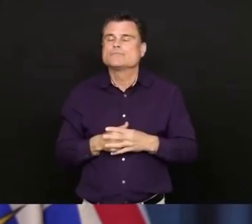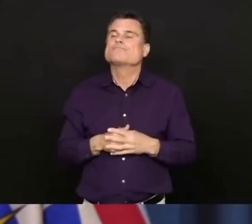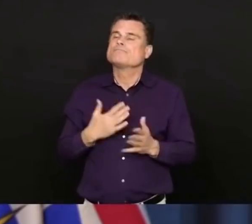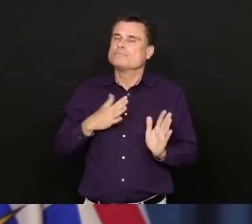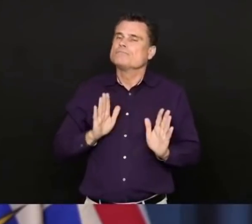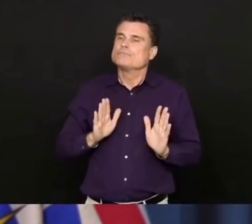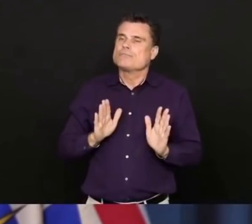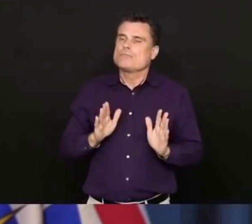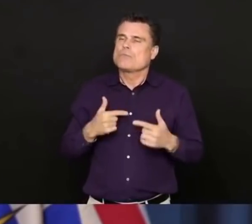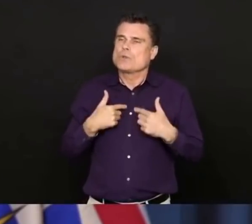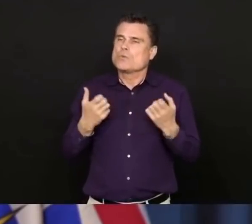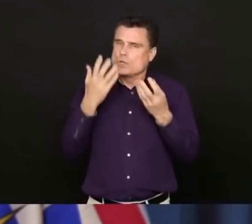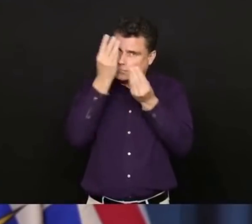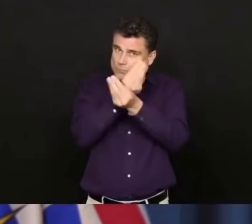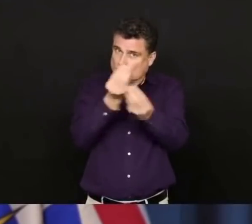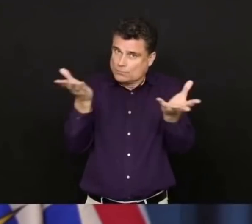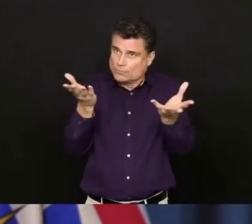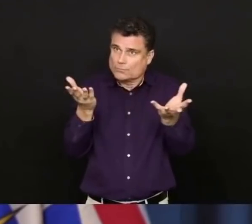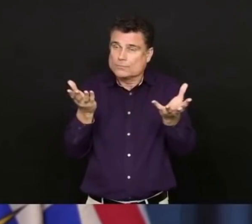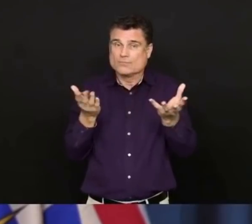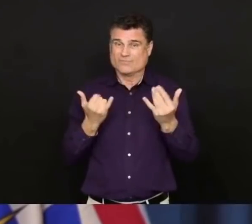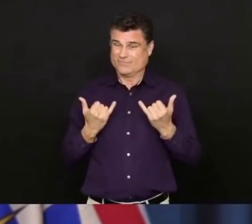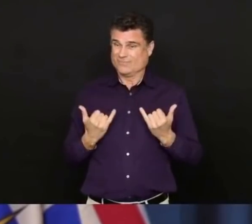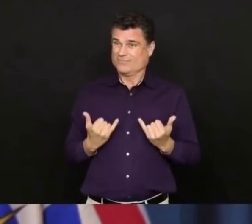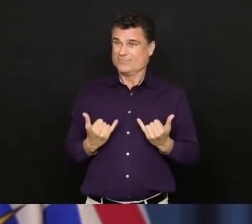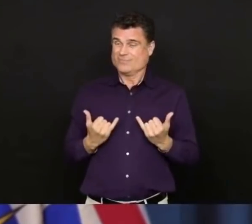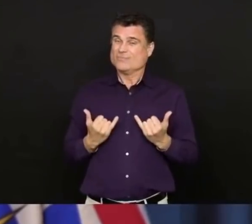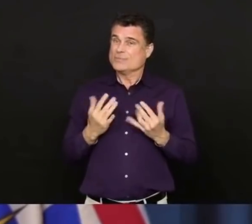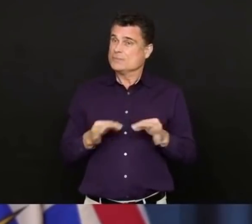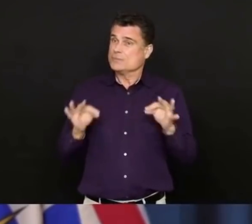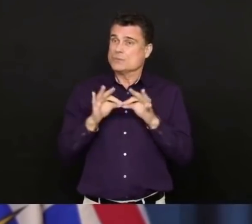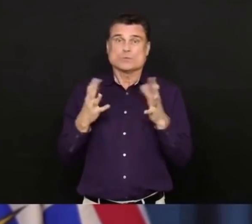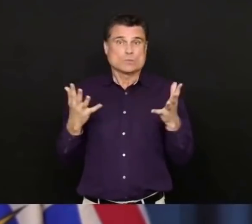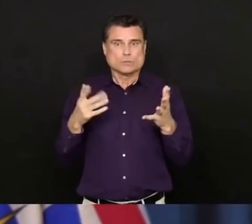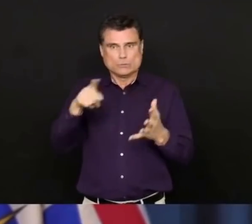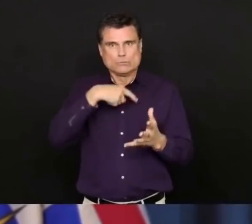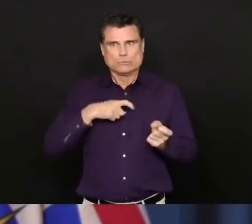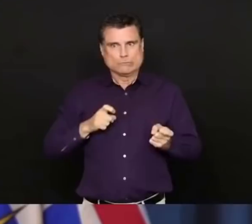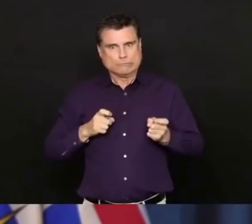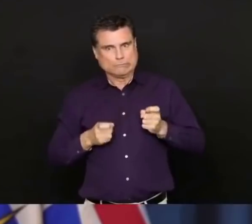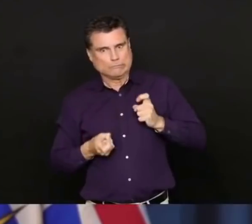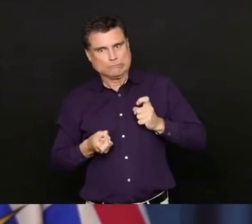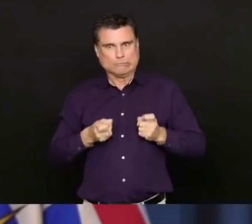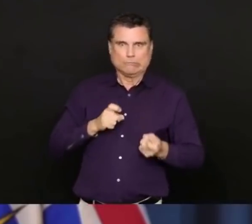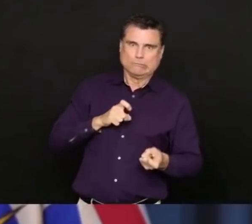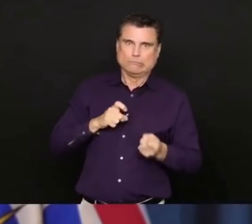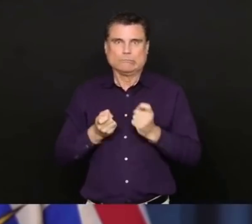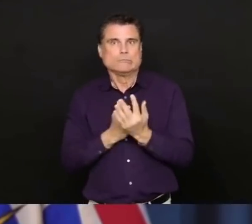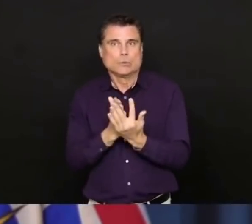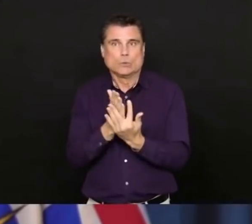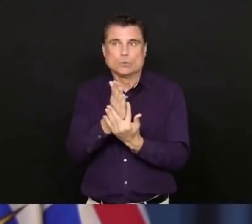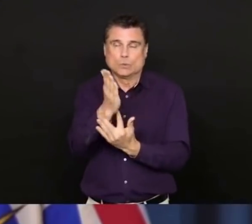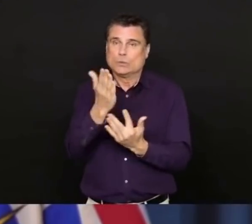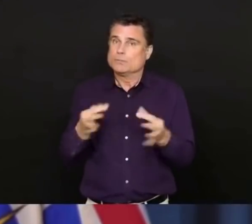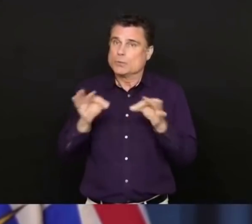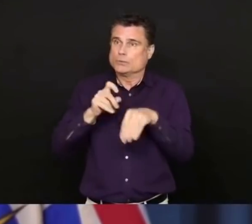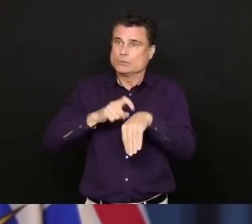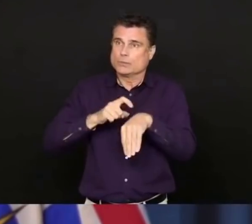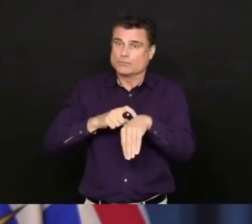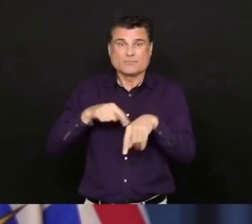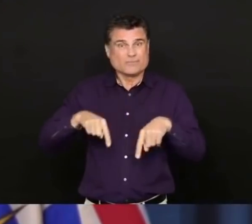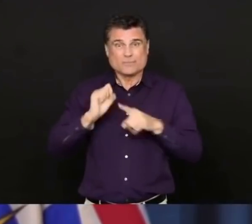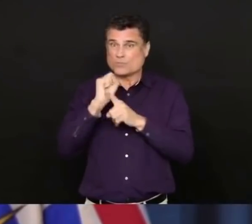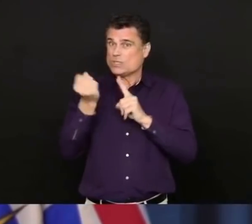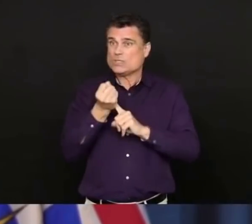people and very challenging for all of us to know how to deal with. And I just want to say this is a transitional period in your